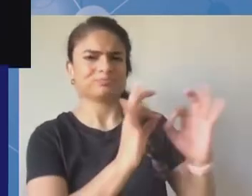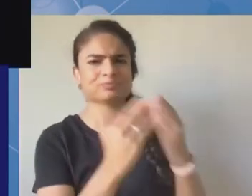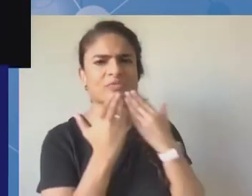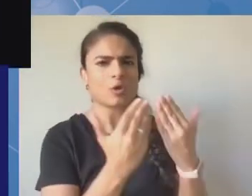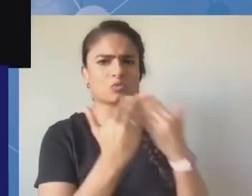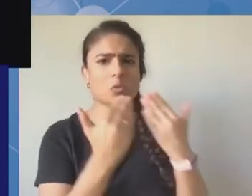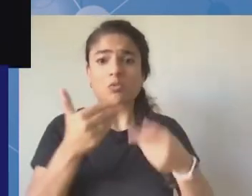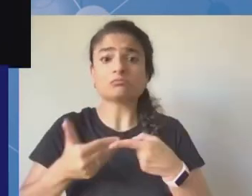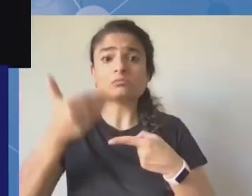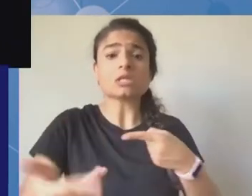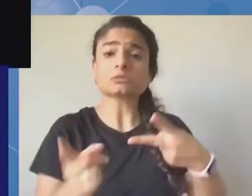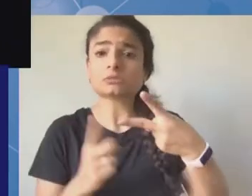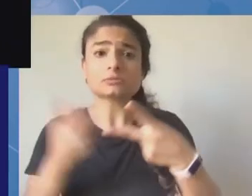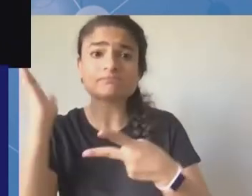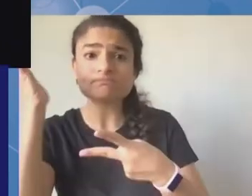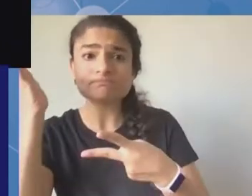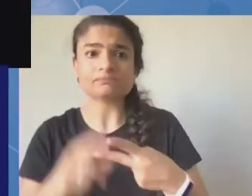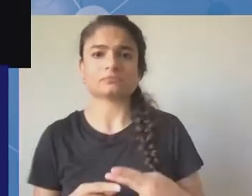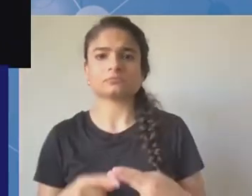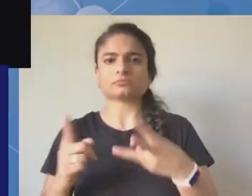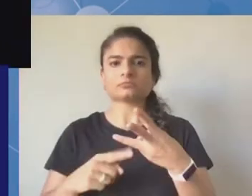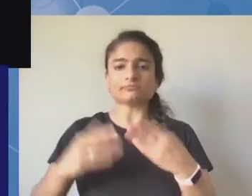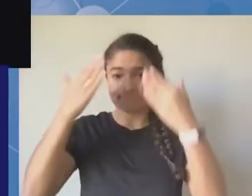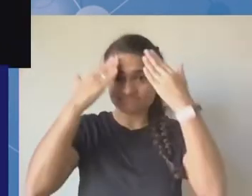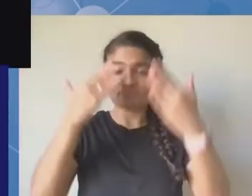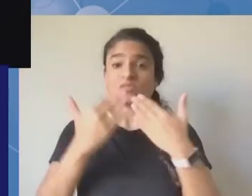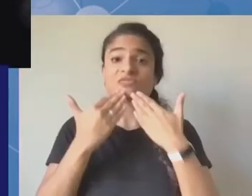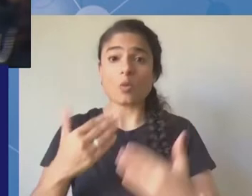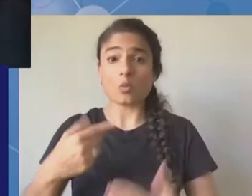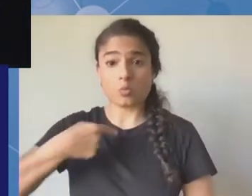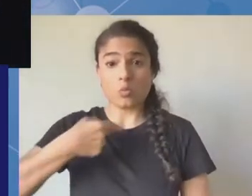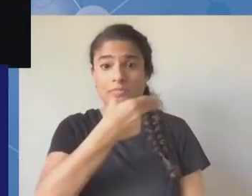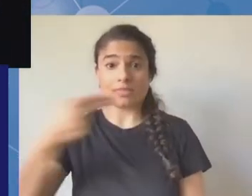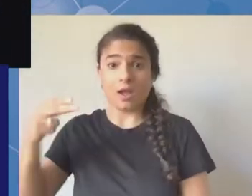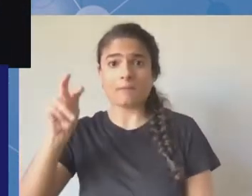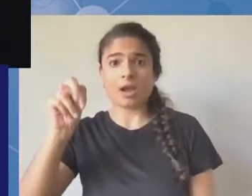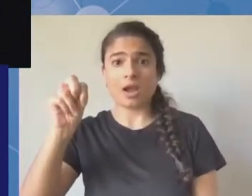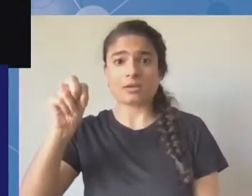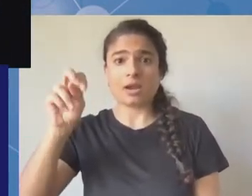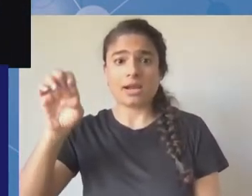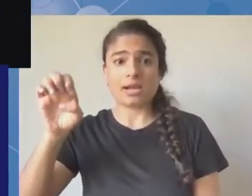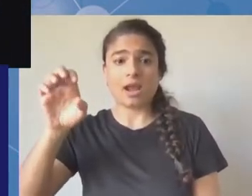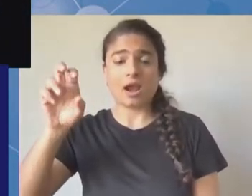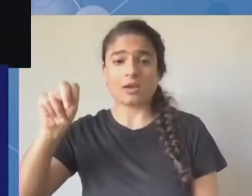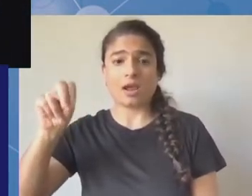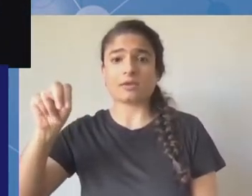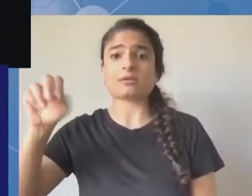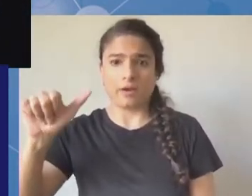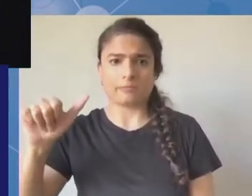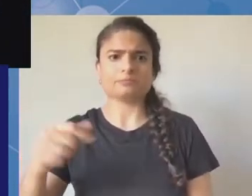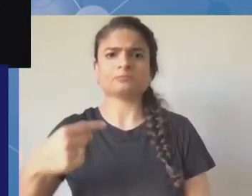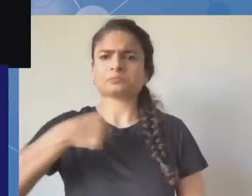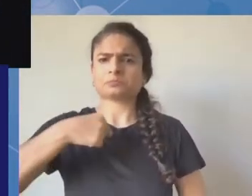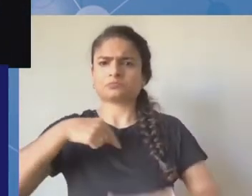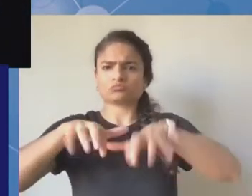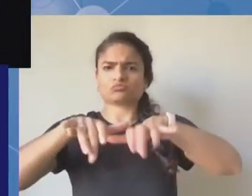personal behalf as a resource person to the IGF. This